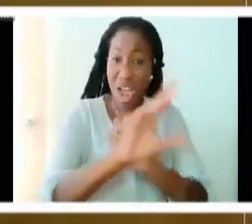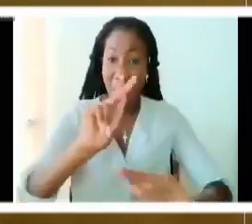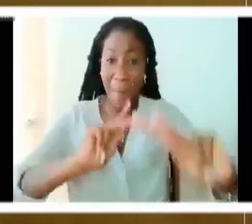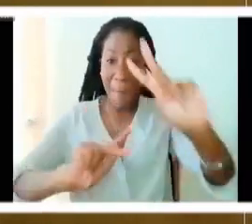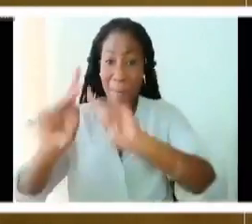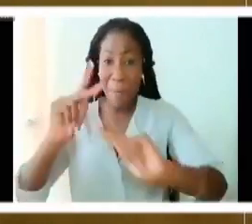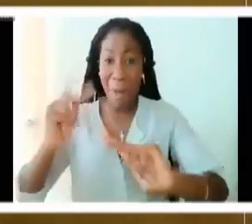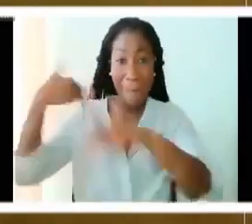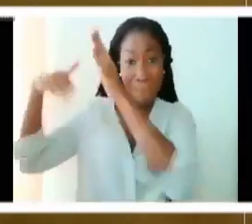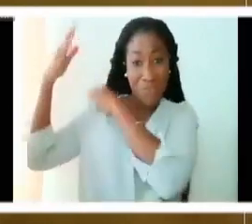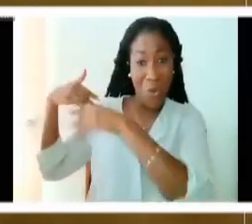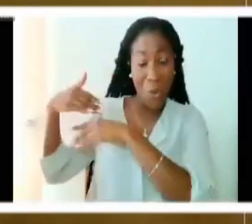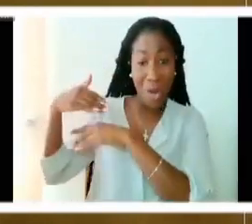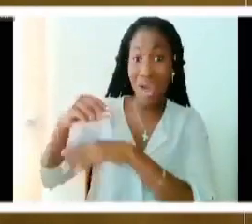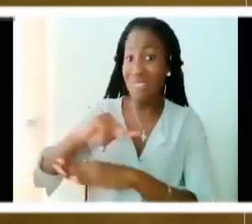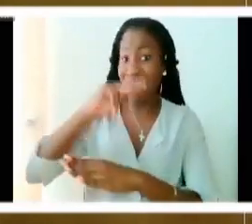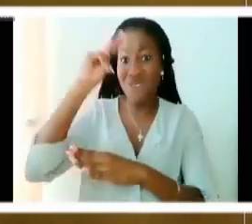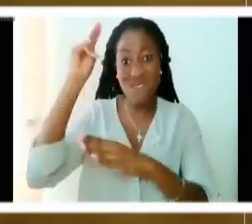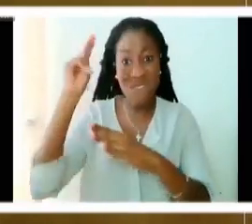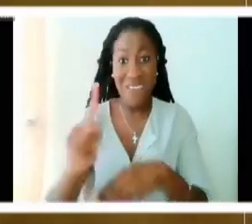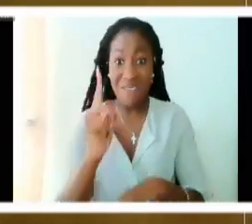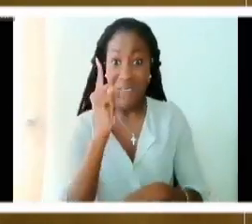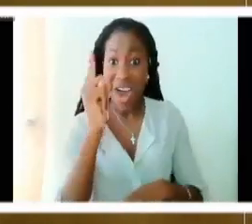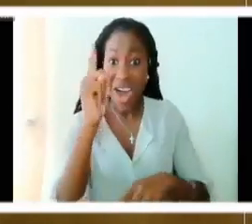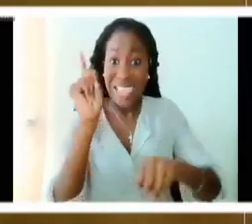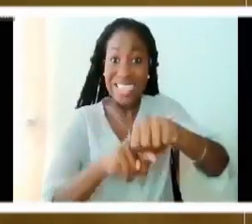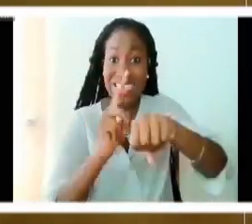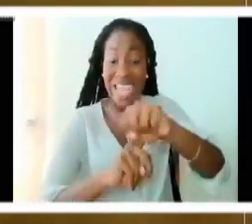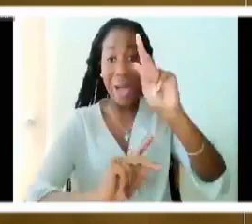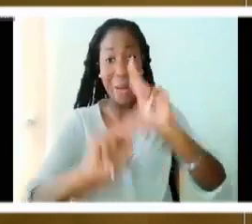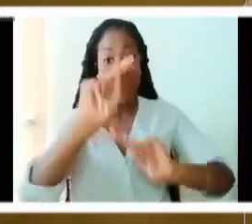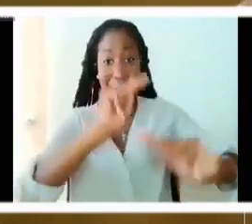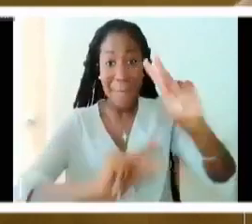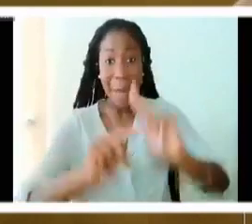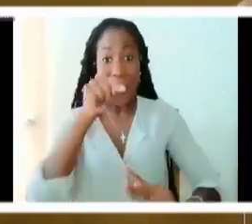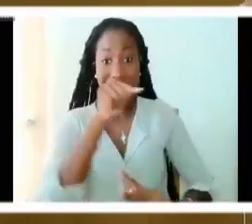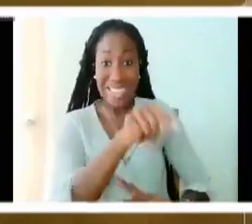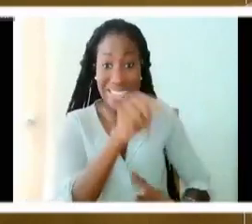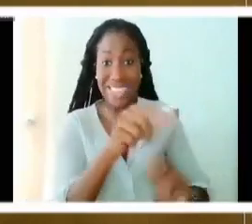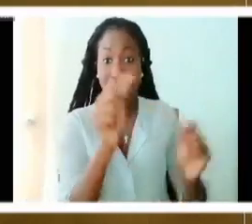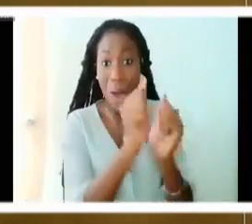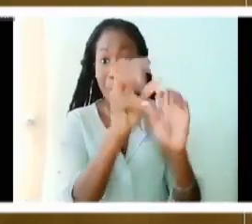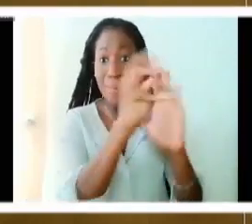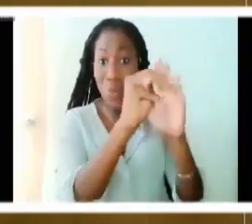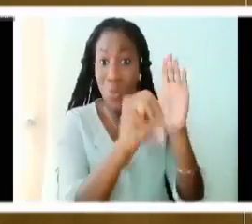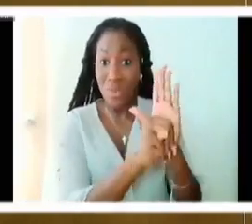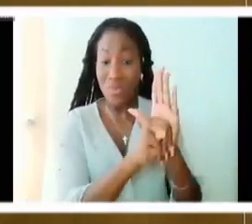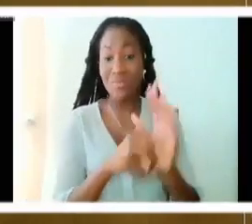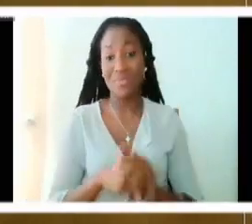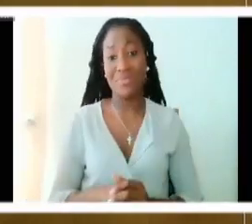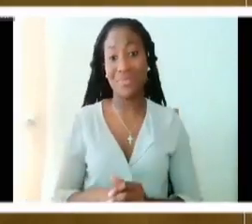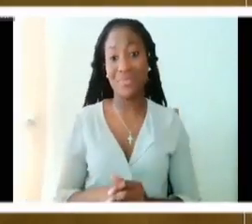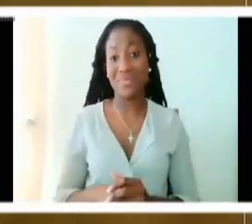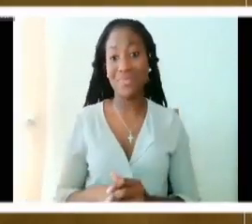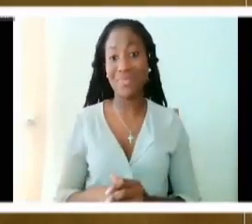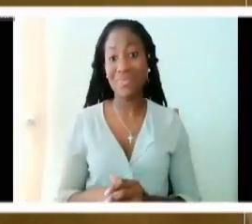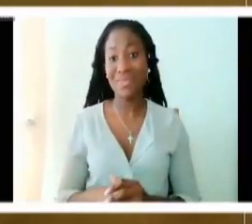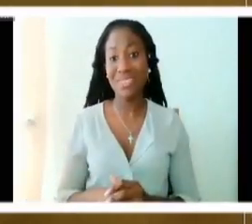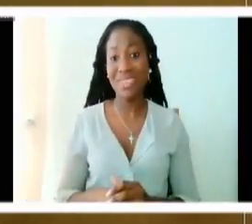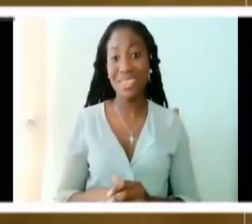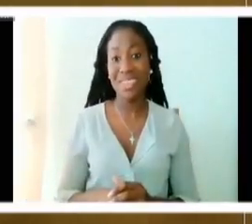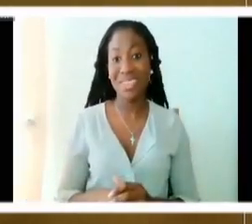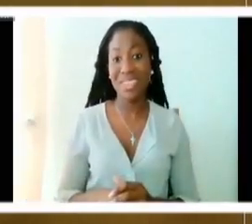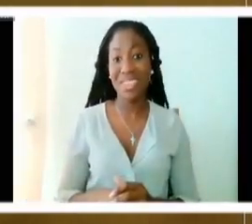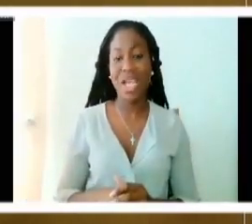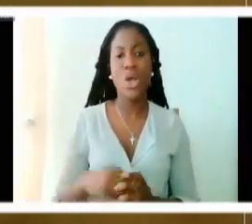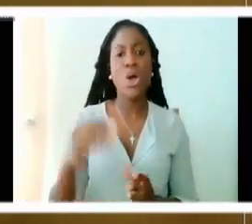is saying to the people is that what we know about God comes from revelation.